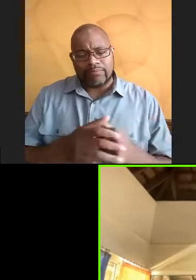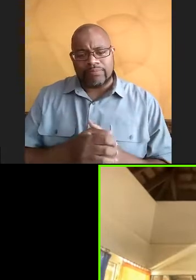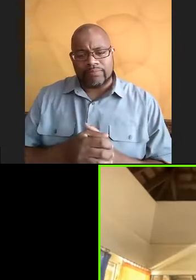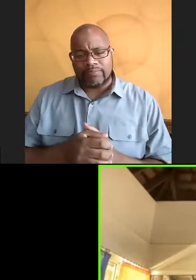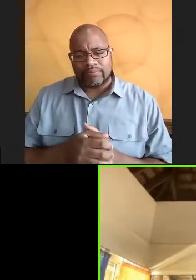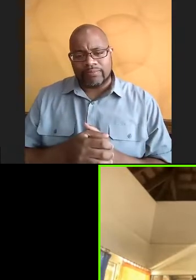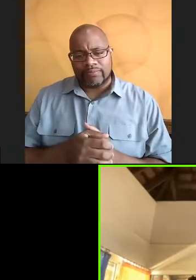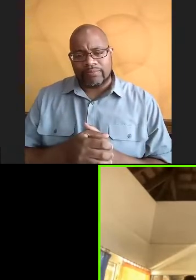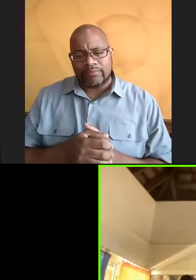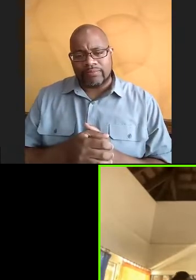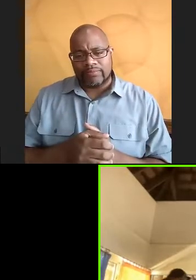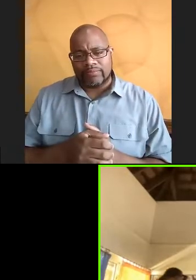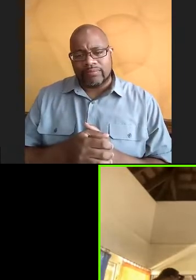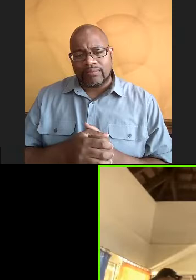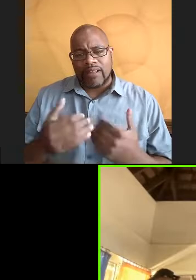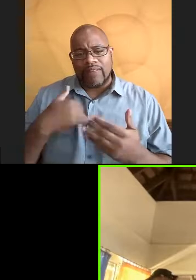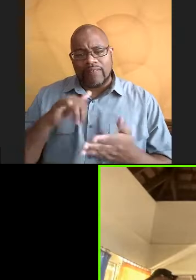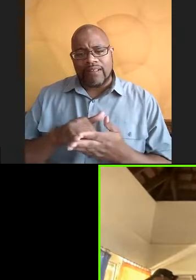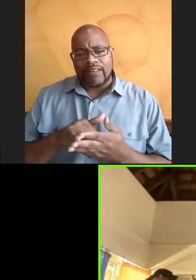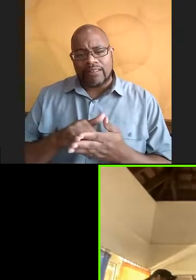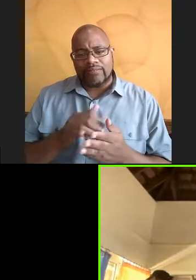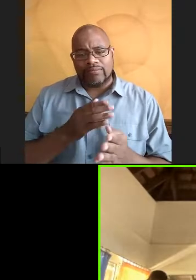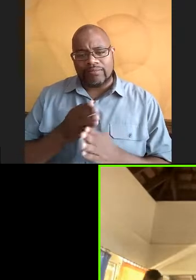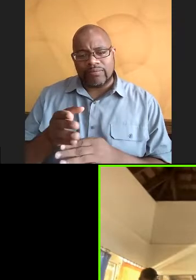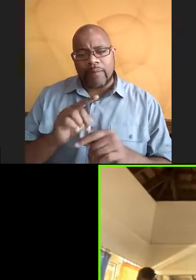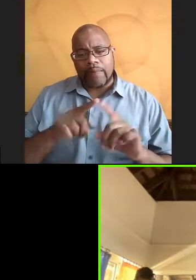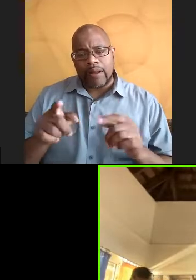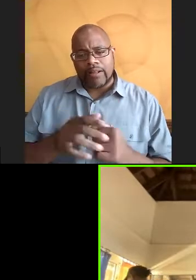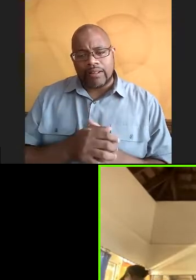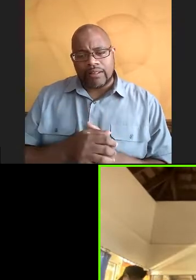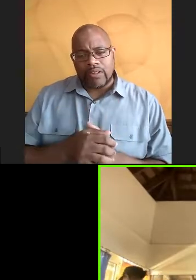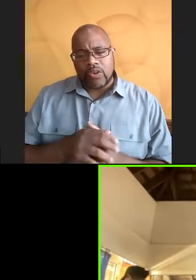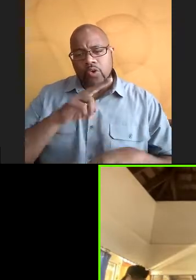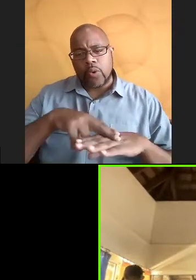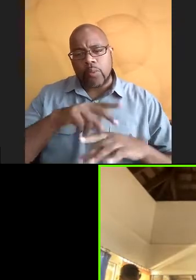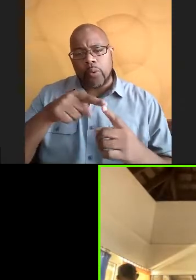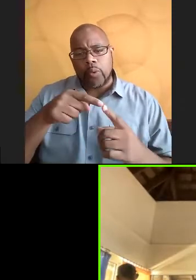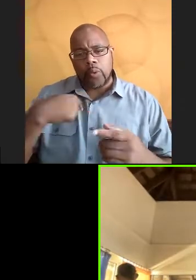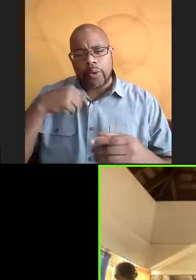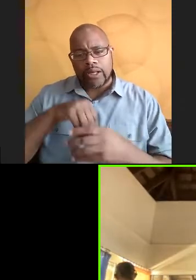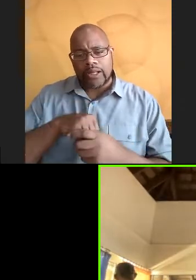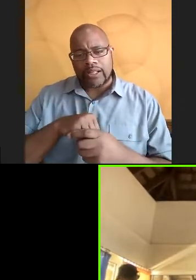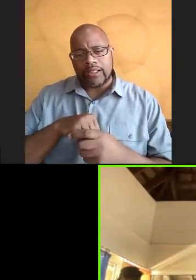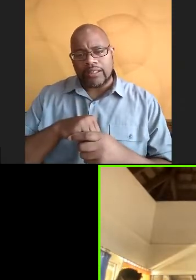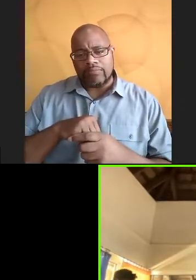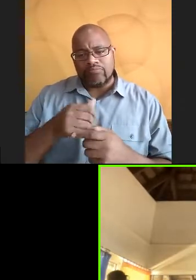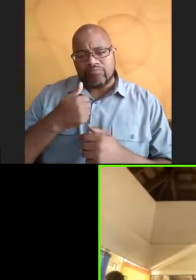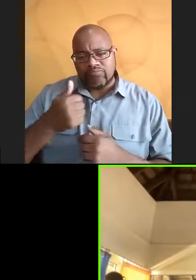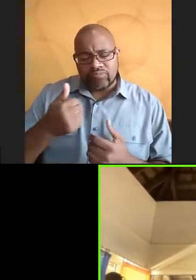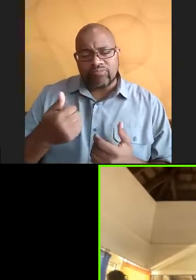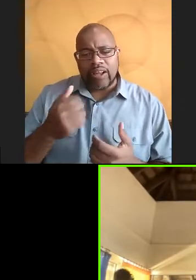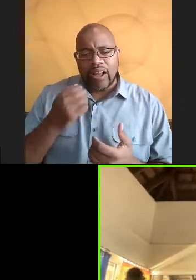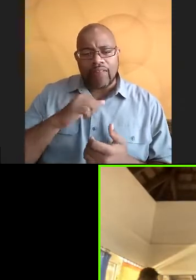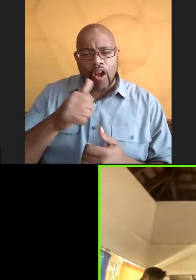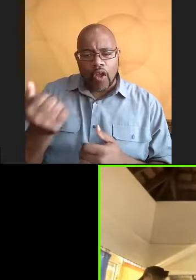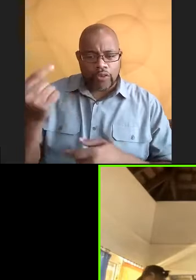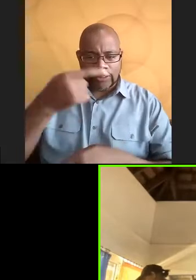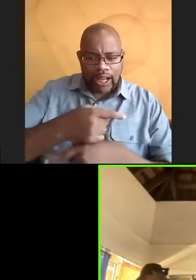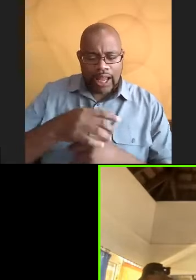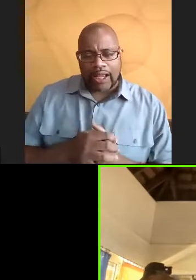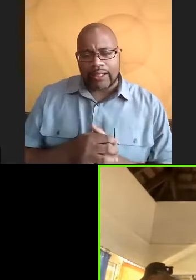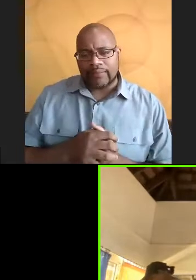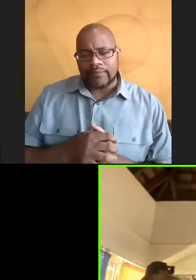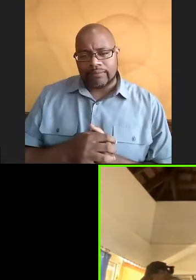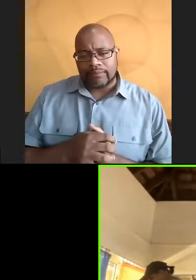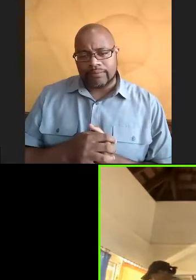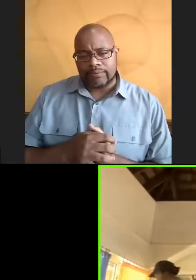different sites and put our herbivory assay out. But normally when we're simulating our herbivory every other day, we're on scuba and,